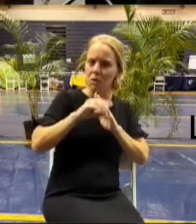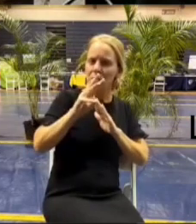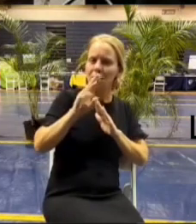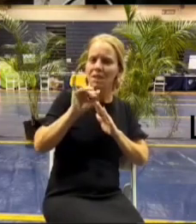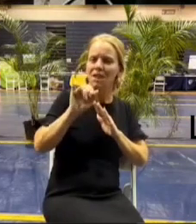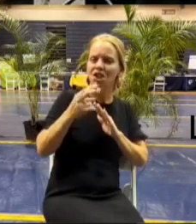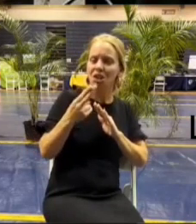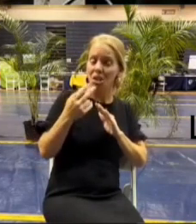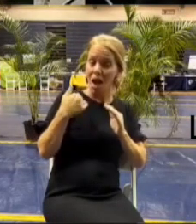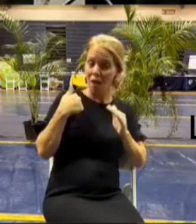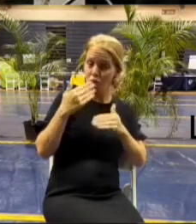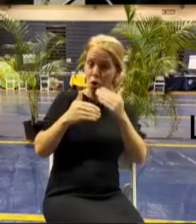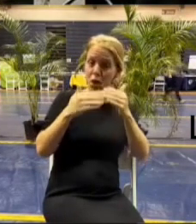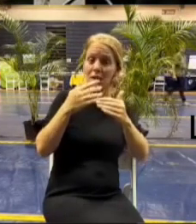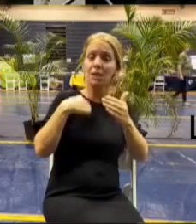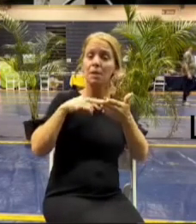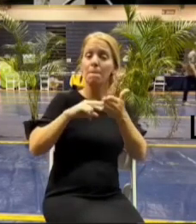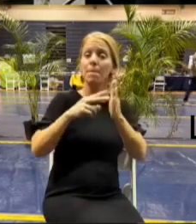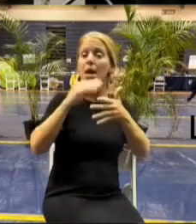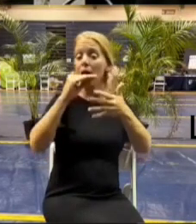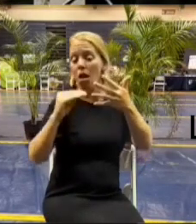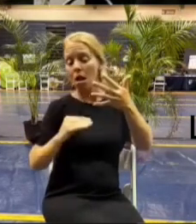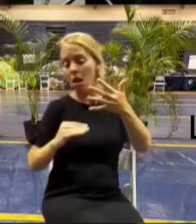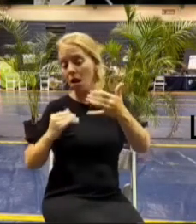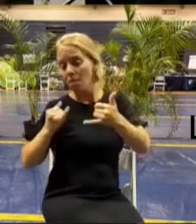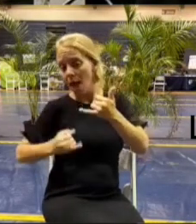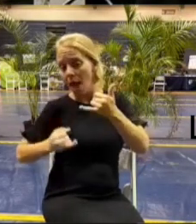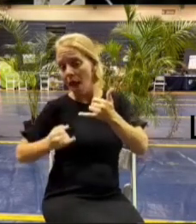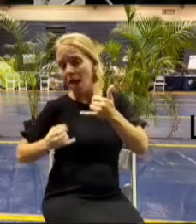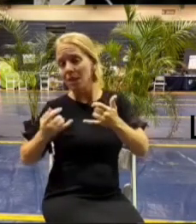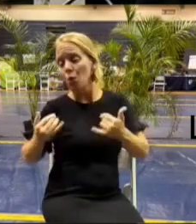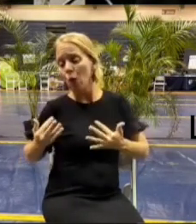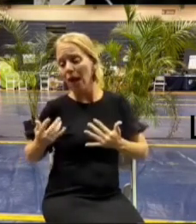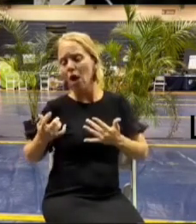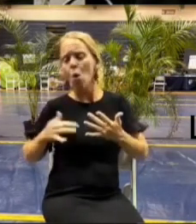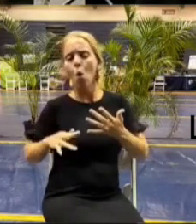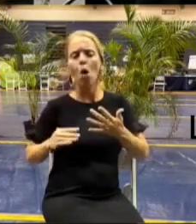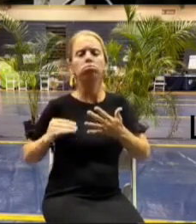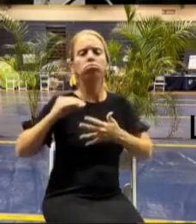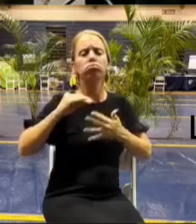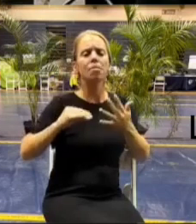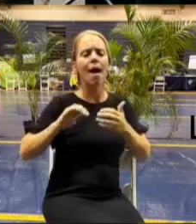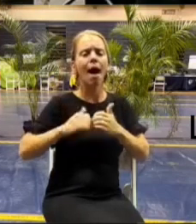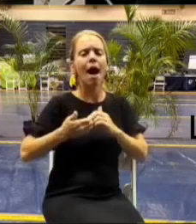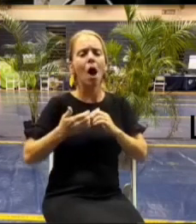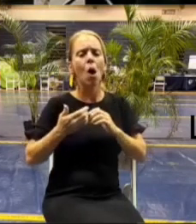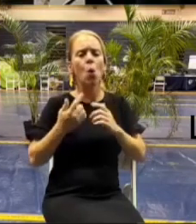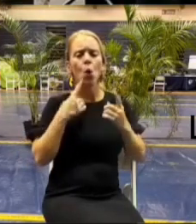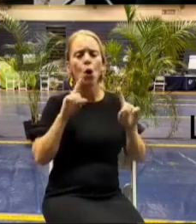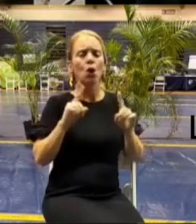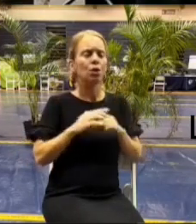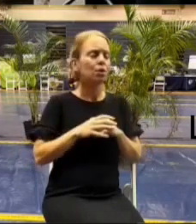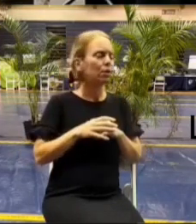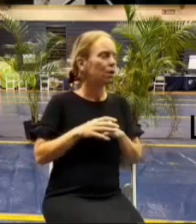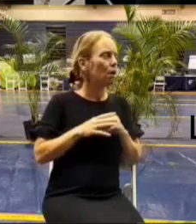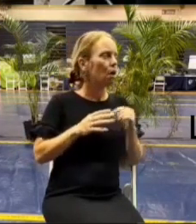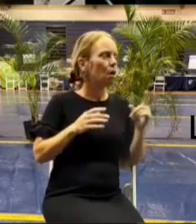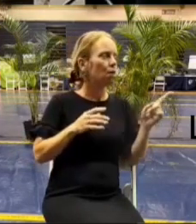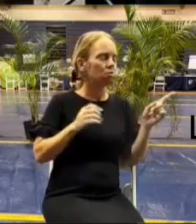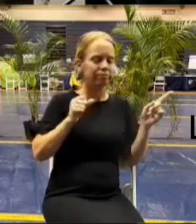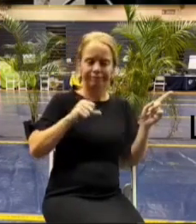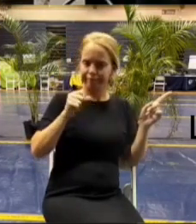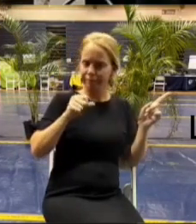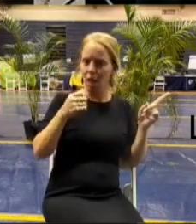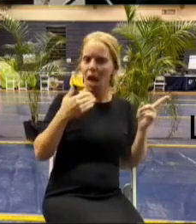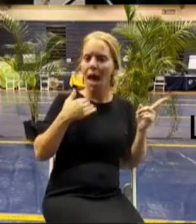you get kind of put down to the end of the line and have a wave or how does that work no we have what we call a re-scraping crews so uh